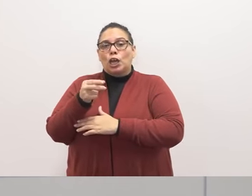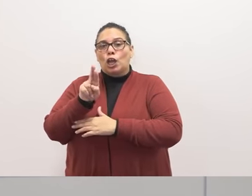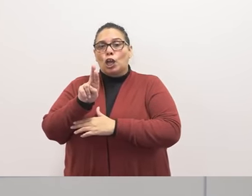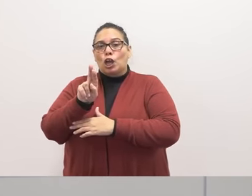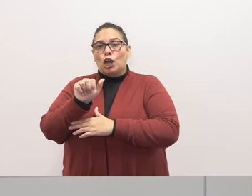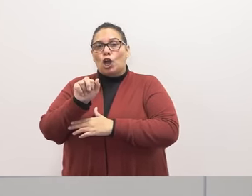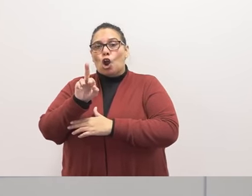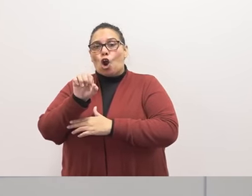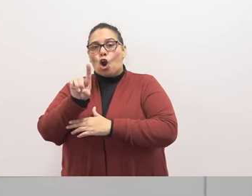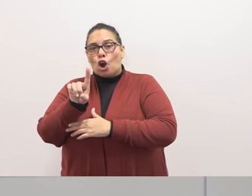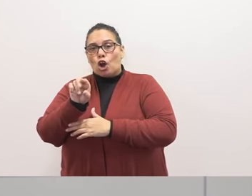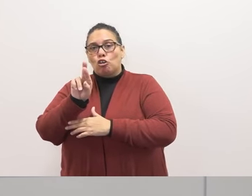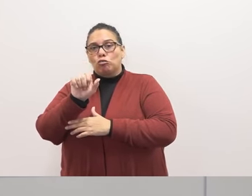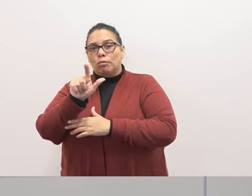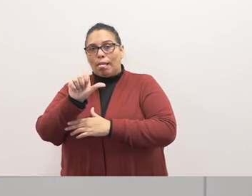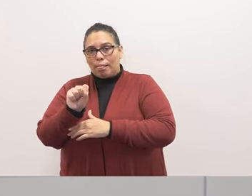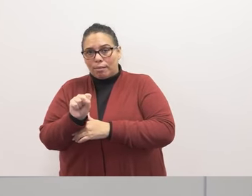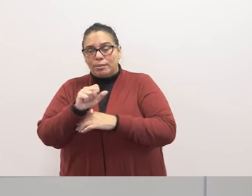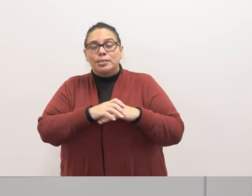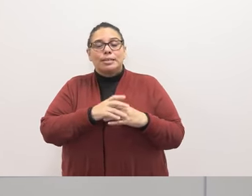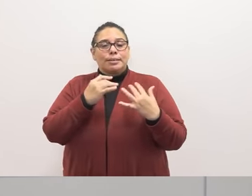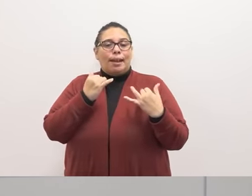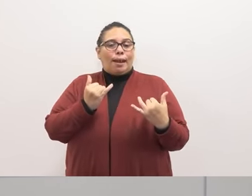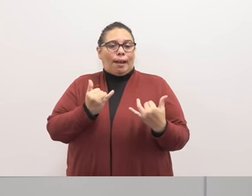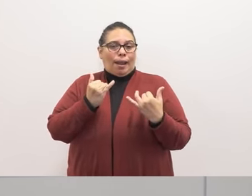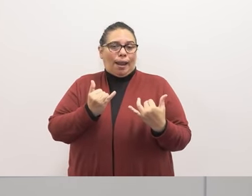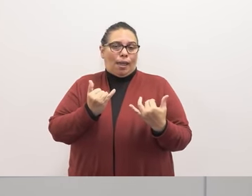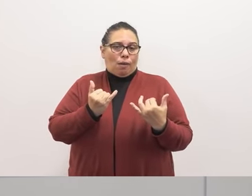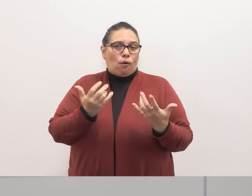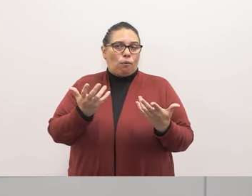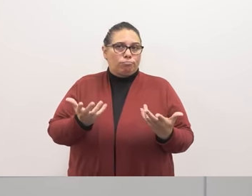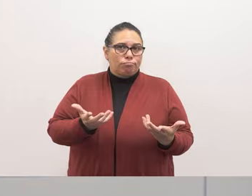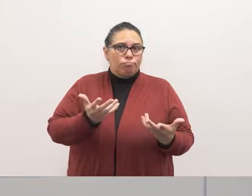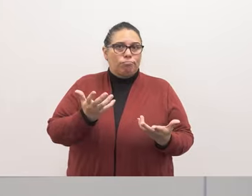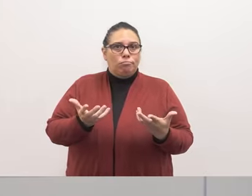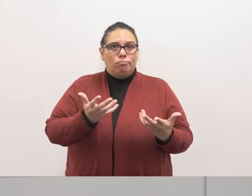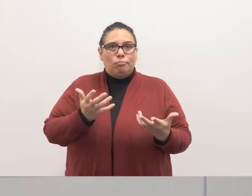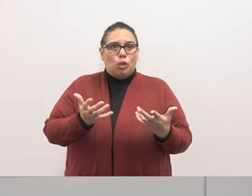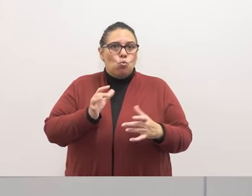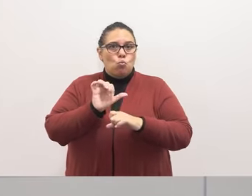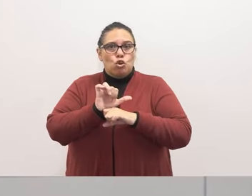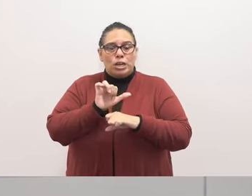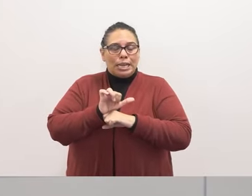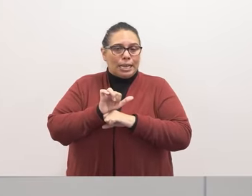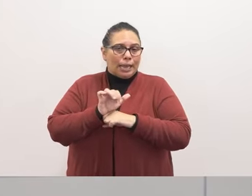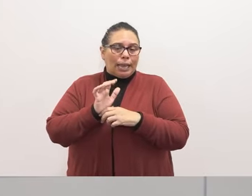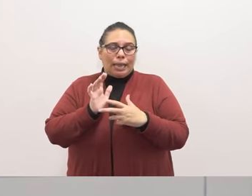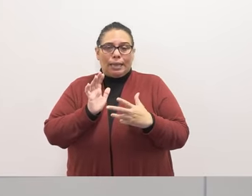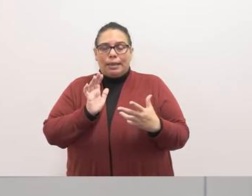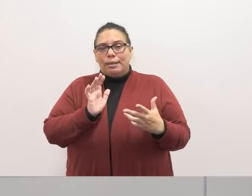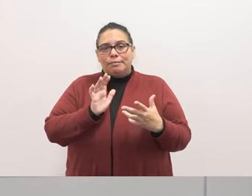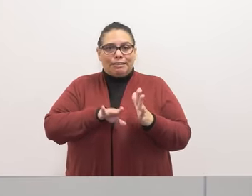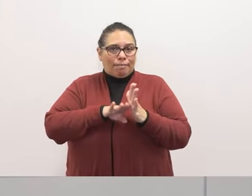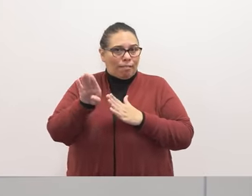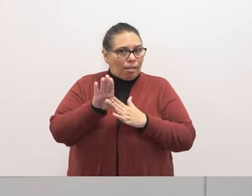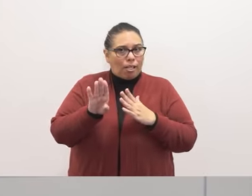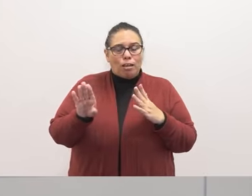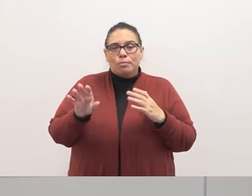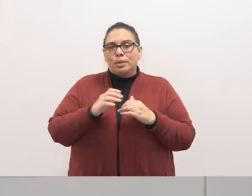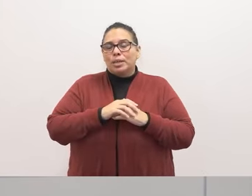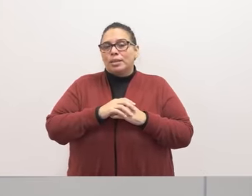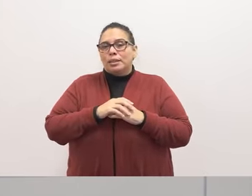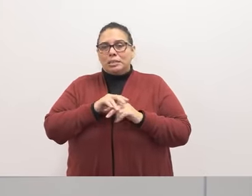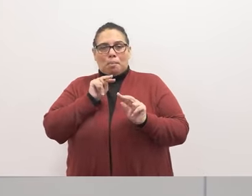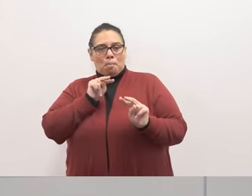which are now, we're working with and to further develop. this monitoring